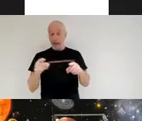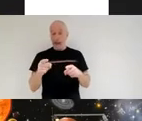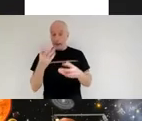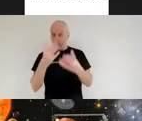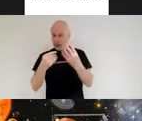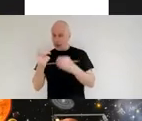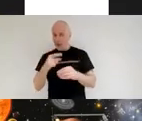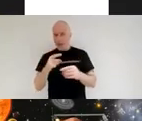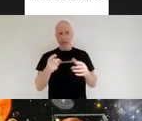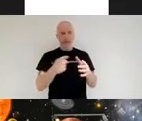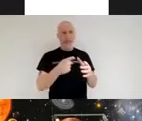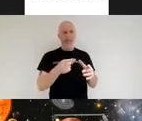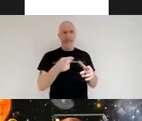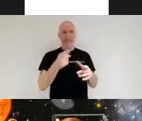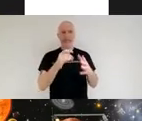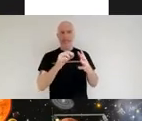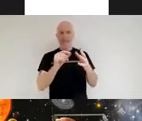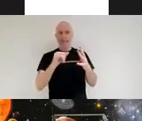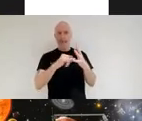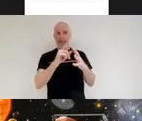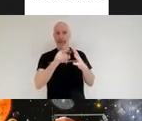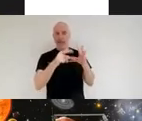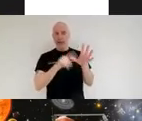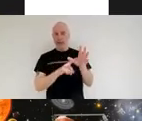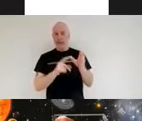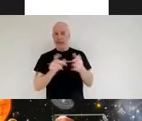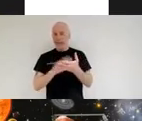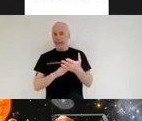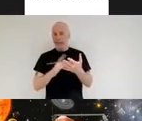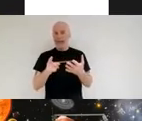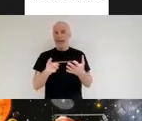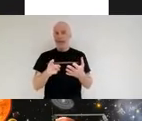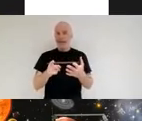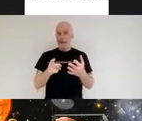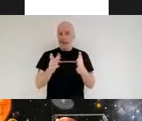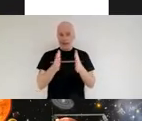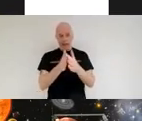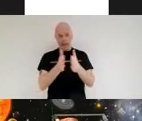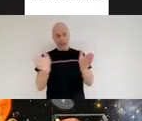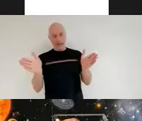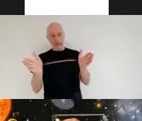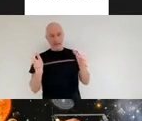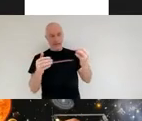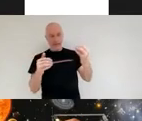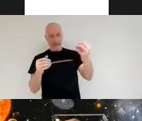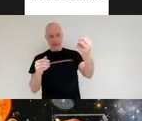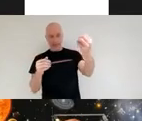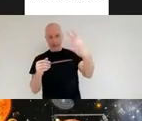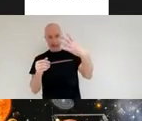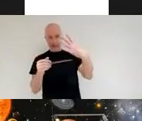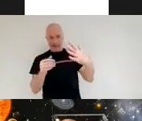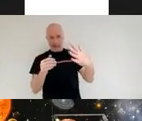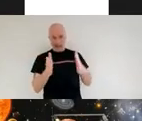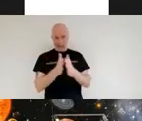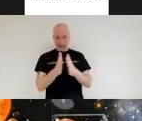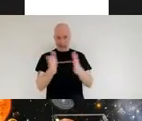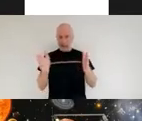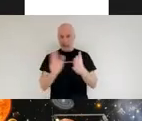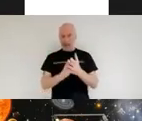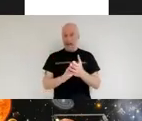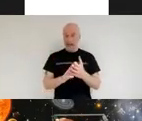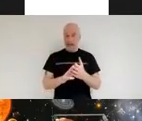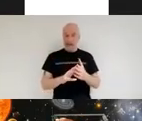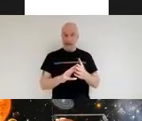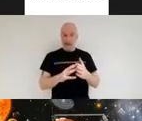stuff using the spectrum or the light coming from it now we can do this with a prism for visible light we can